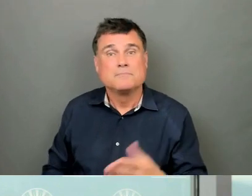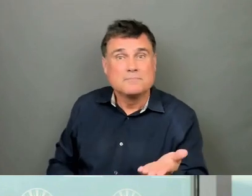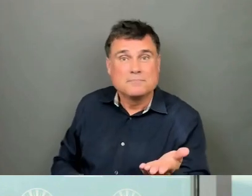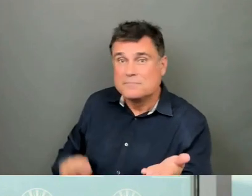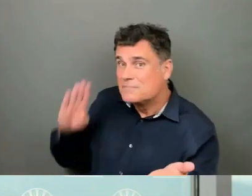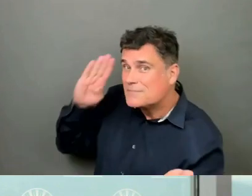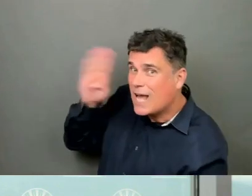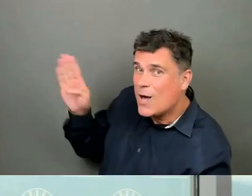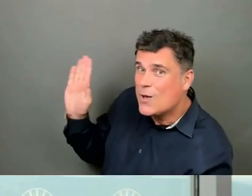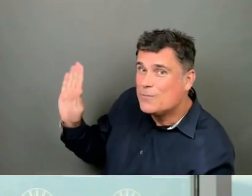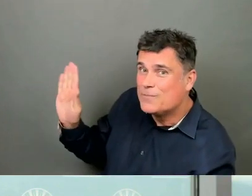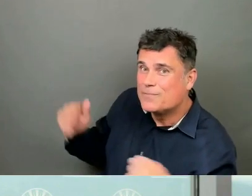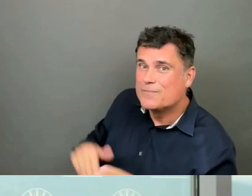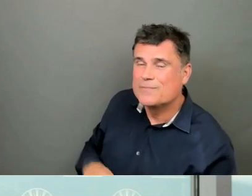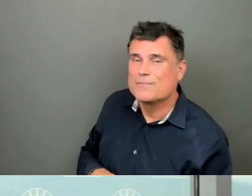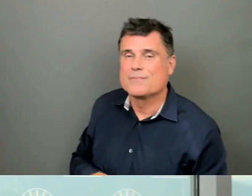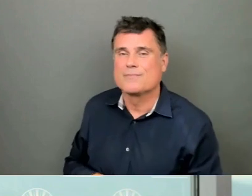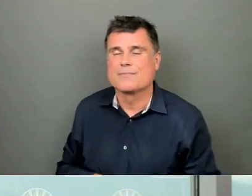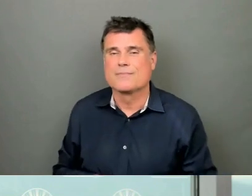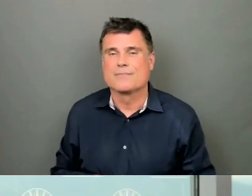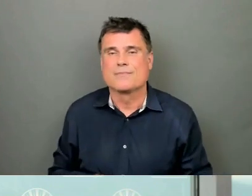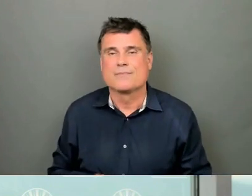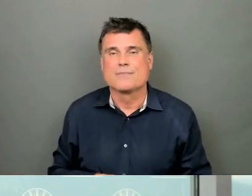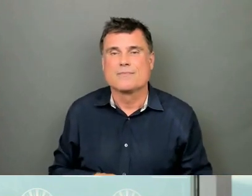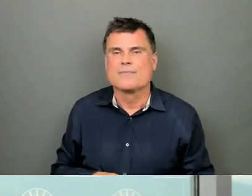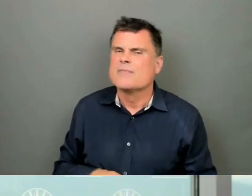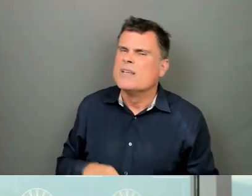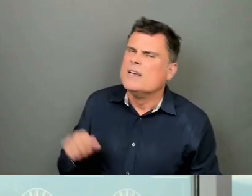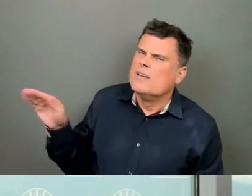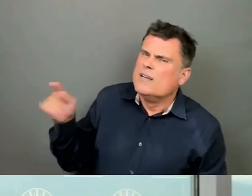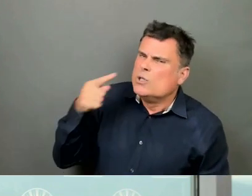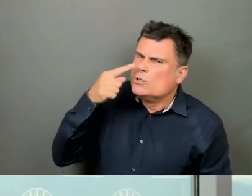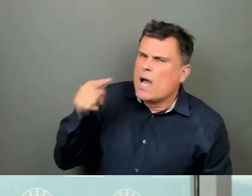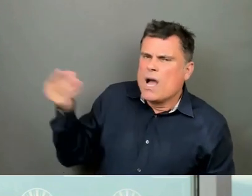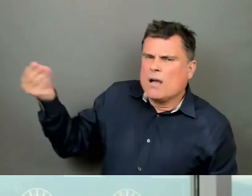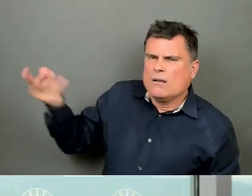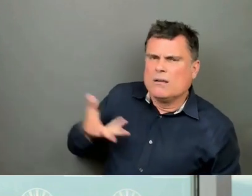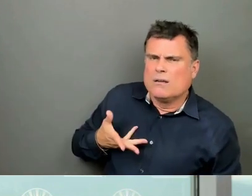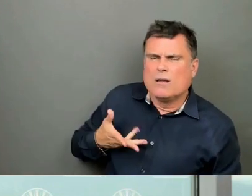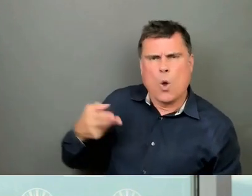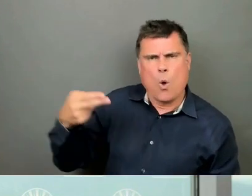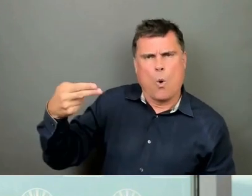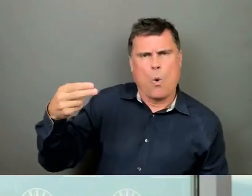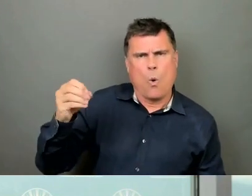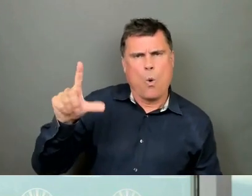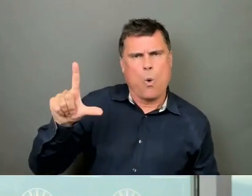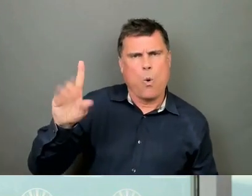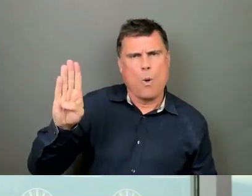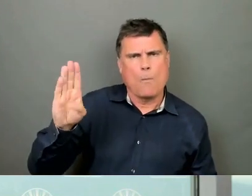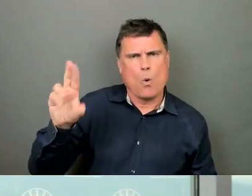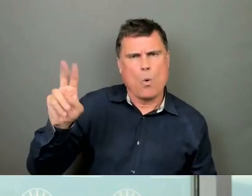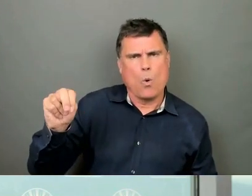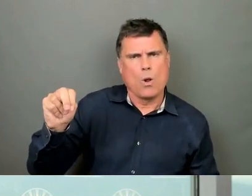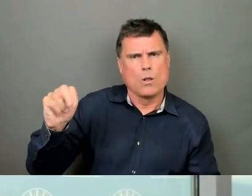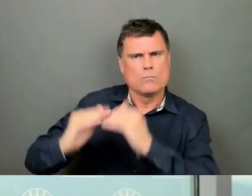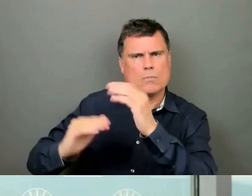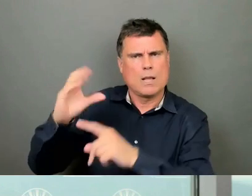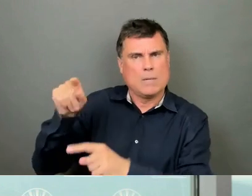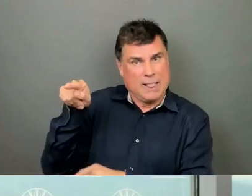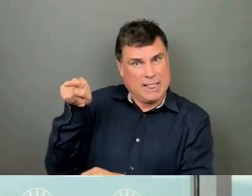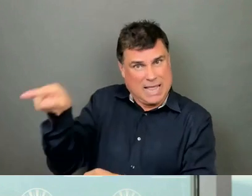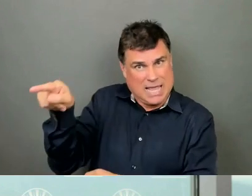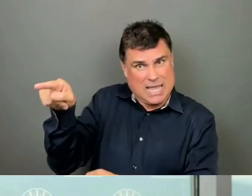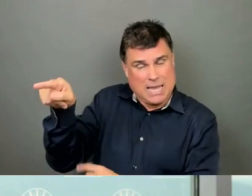Hi, Minister. Can you tell me if Holborn has or continues to pay the BC